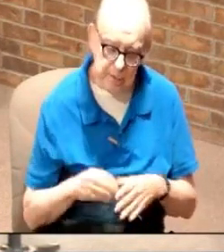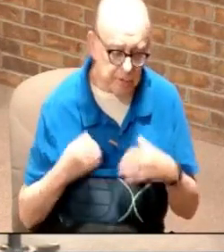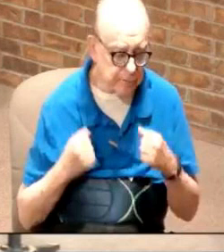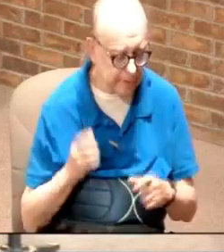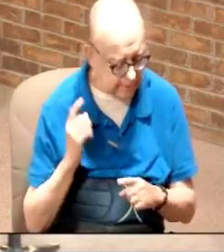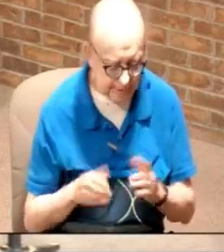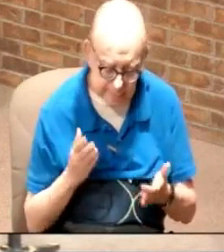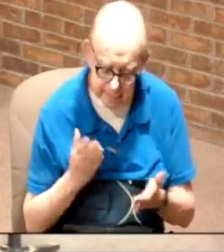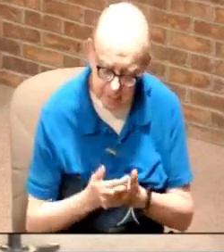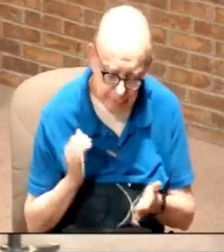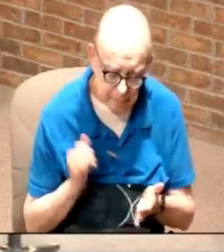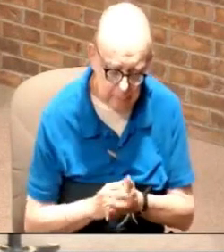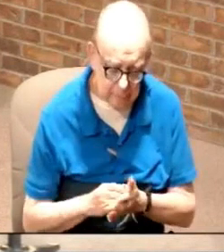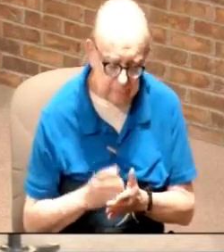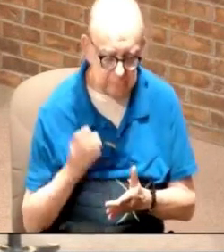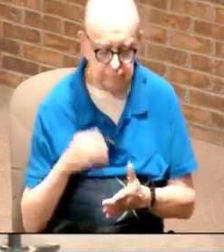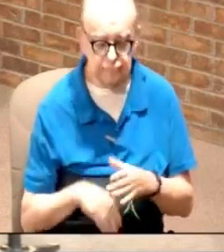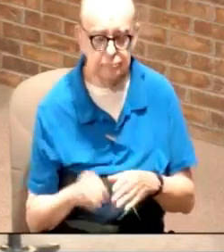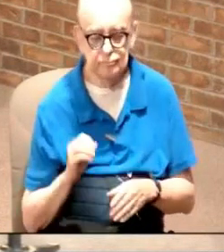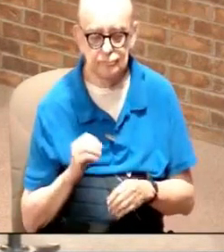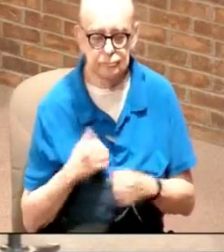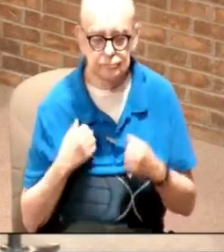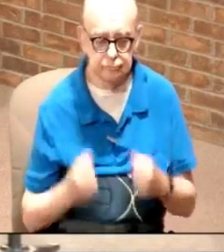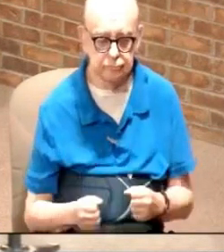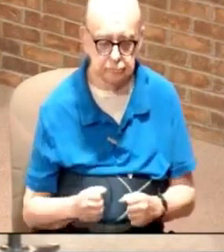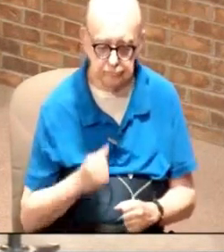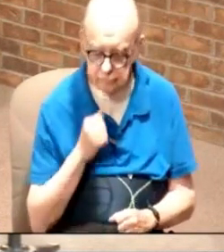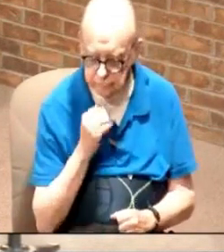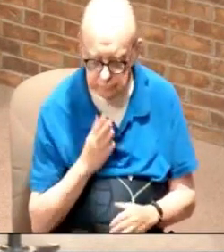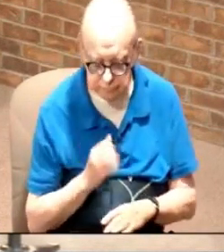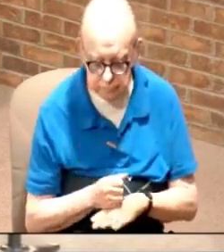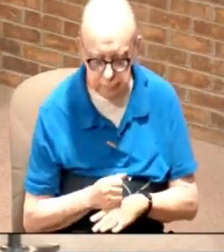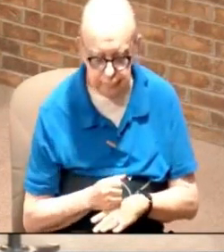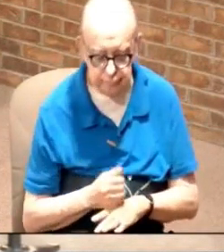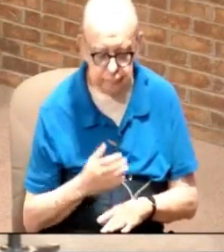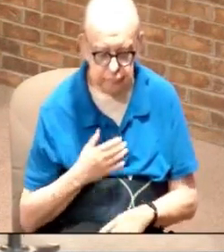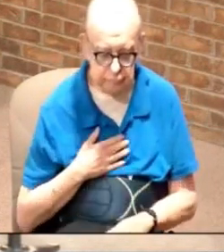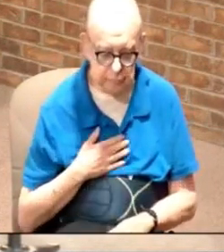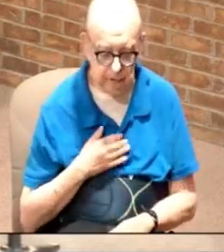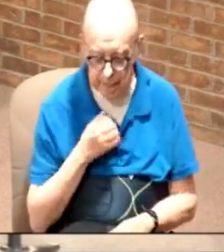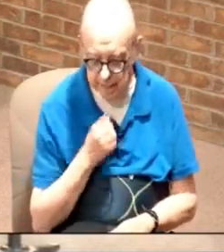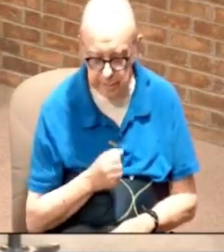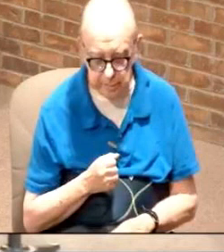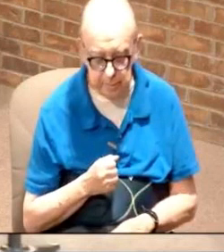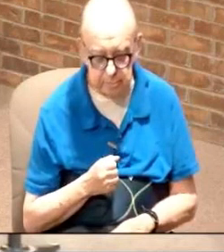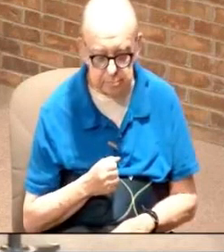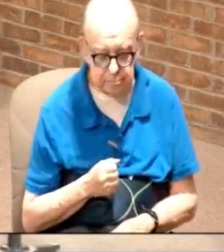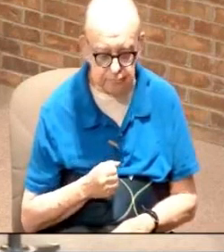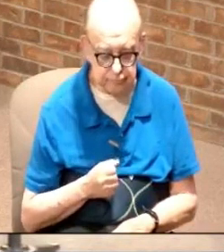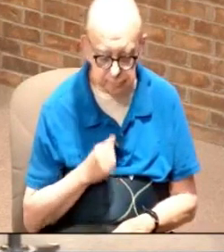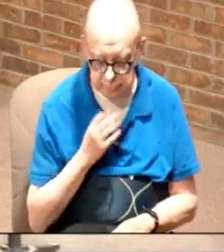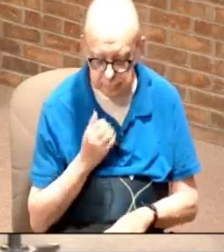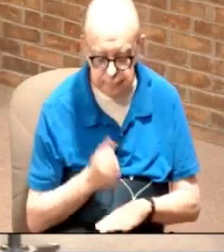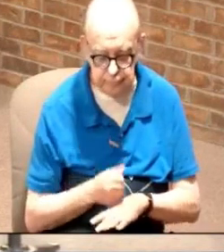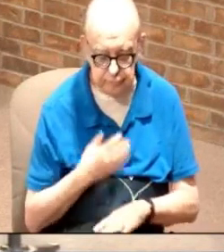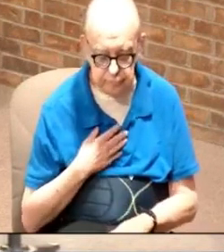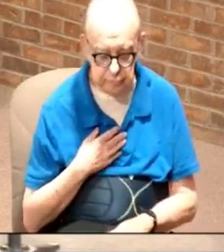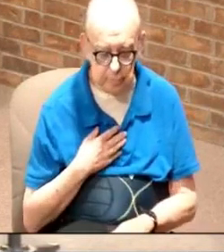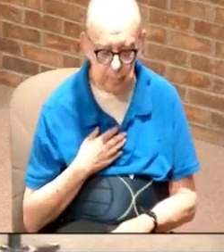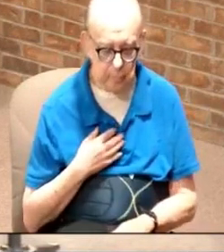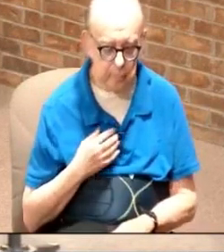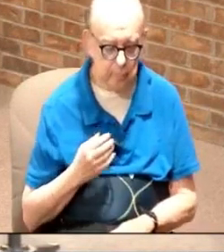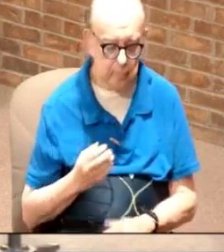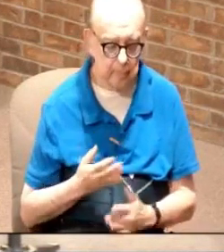the inner strength is not based upon my age it is not based upon my